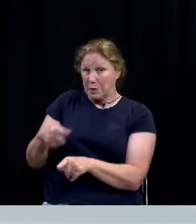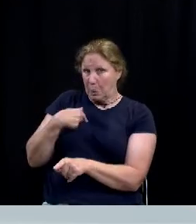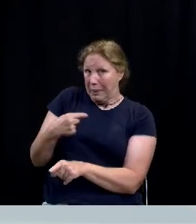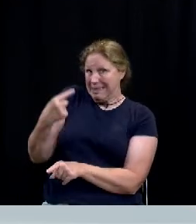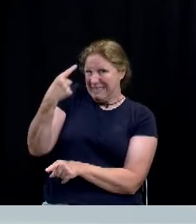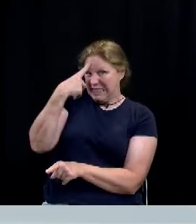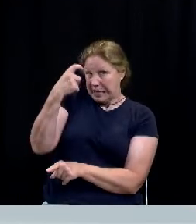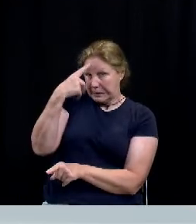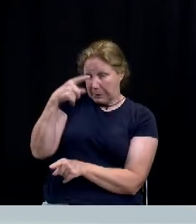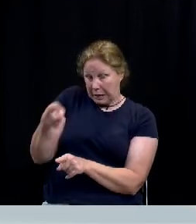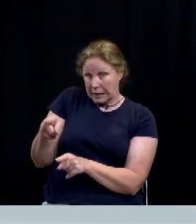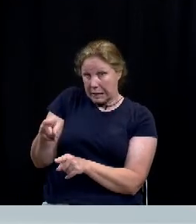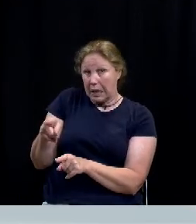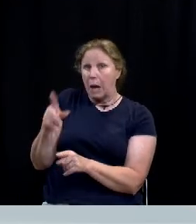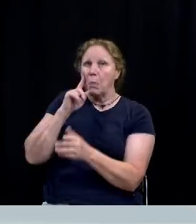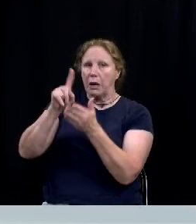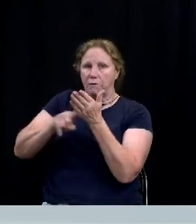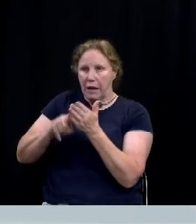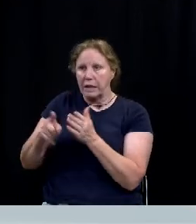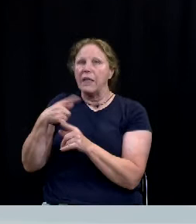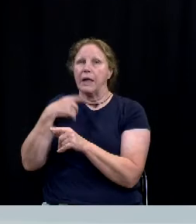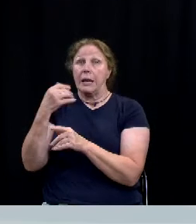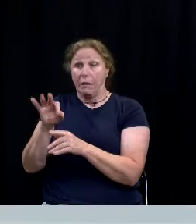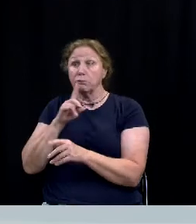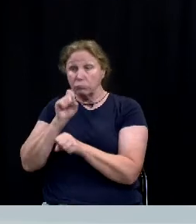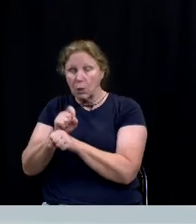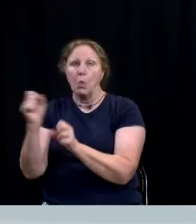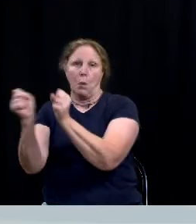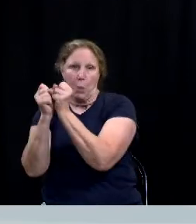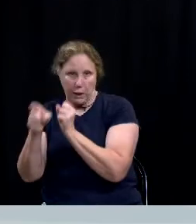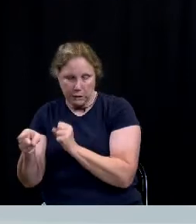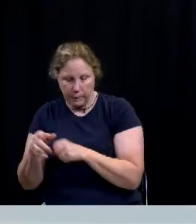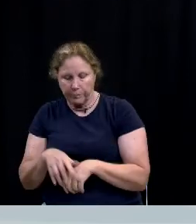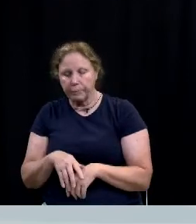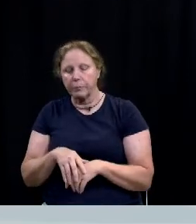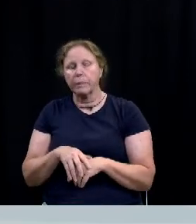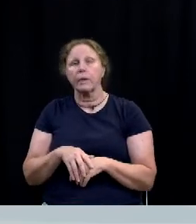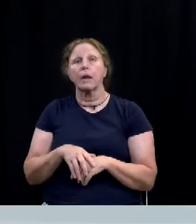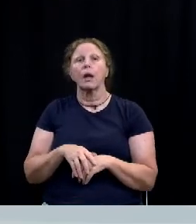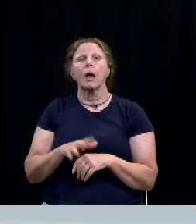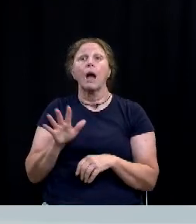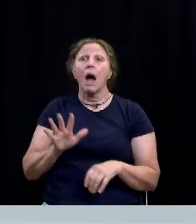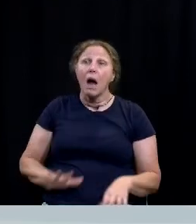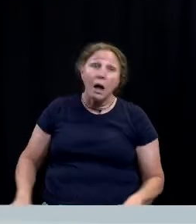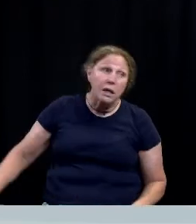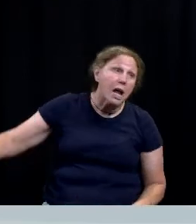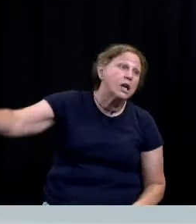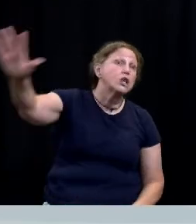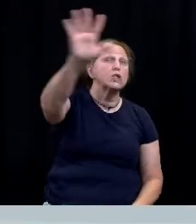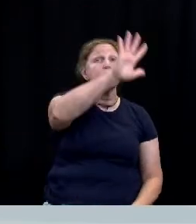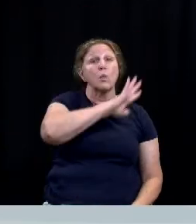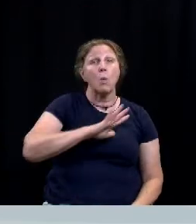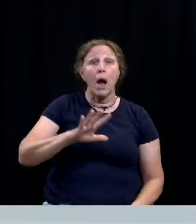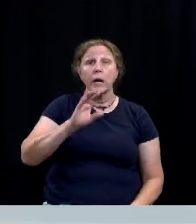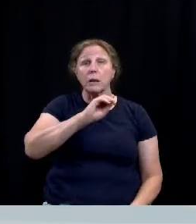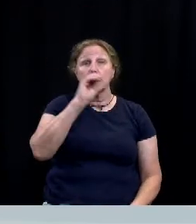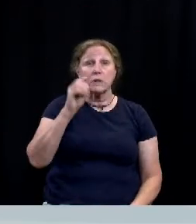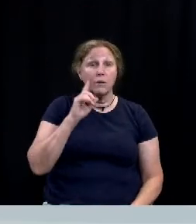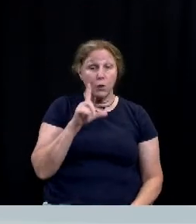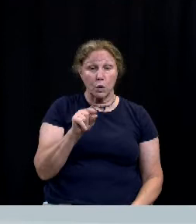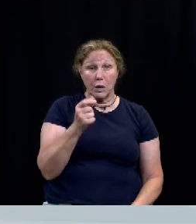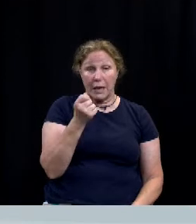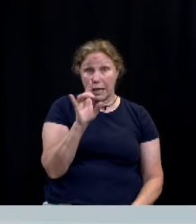investigation before an arrest can be made the nationwide homicide clearance rate for 2018